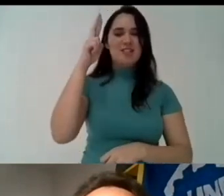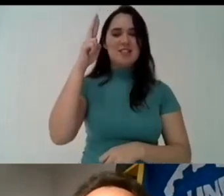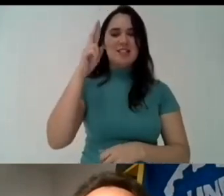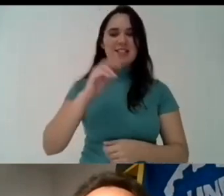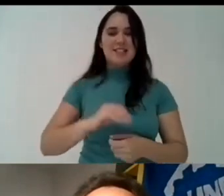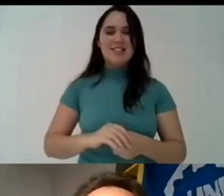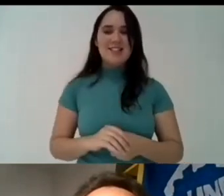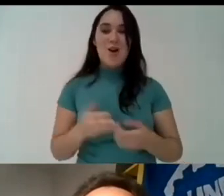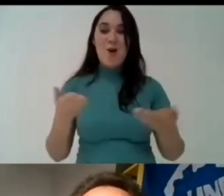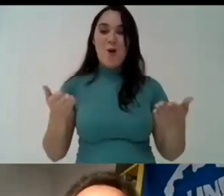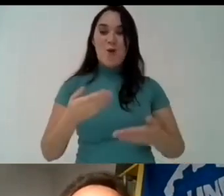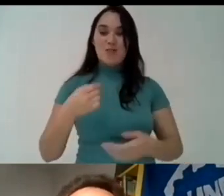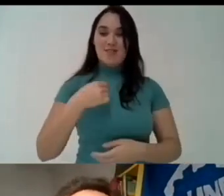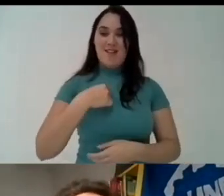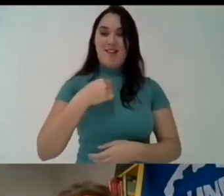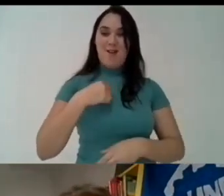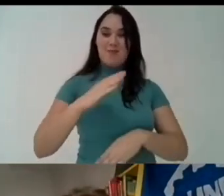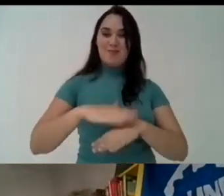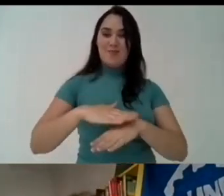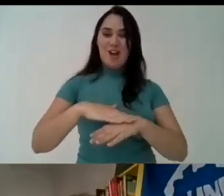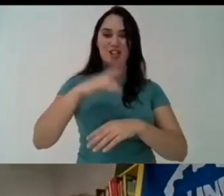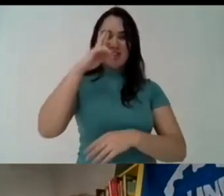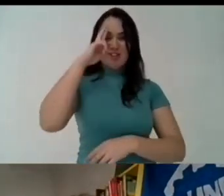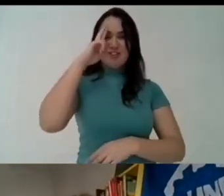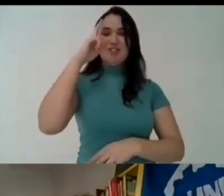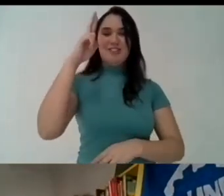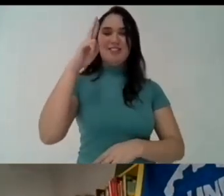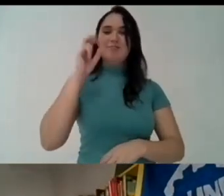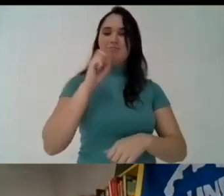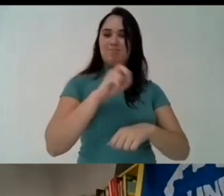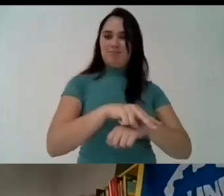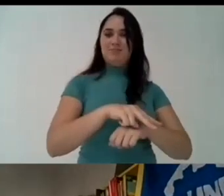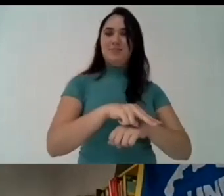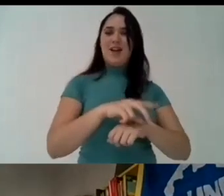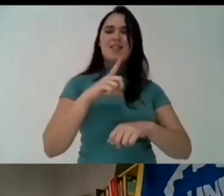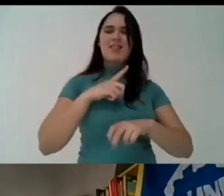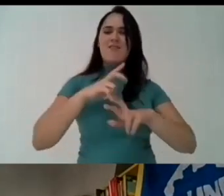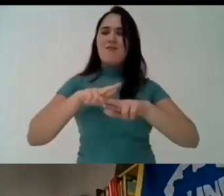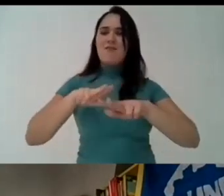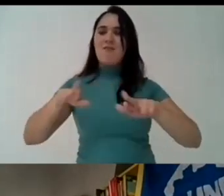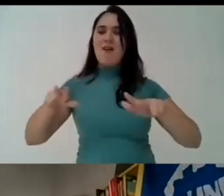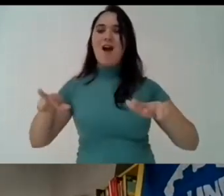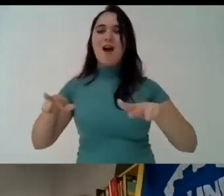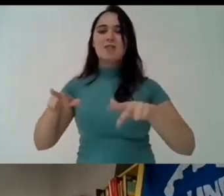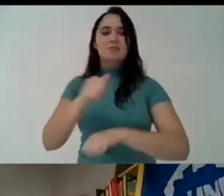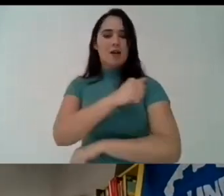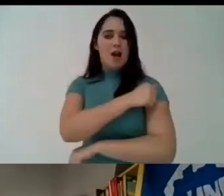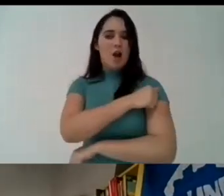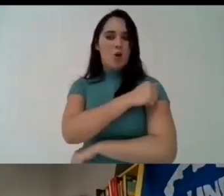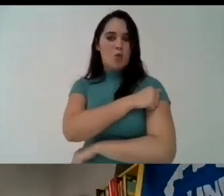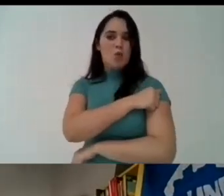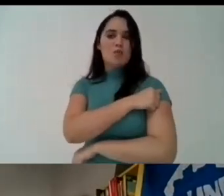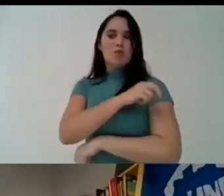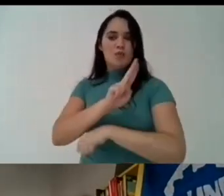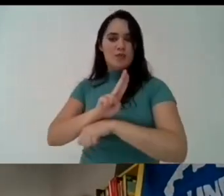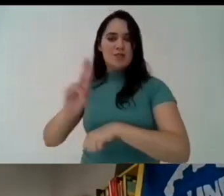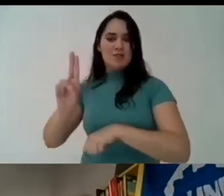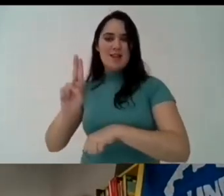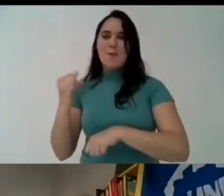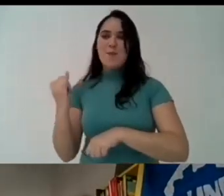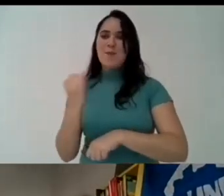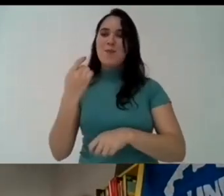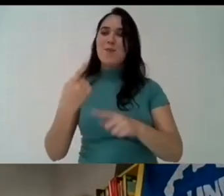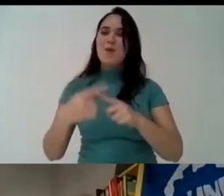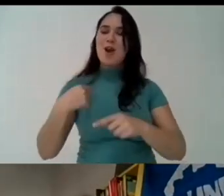on this network of uh the defense of this network of brazilian indigenous